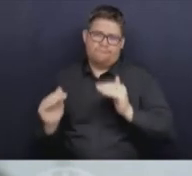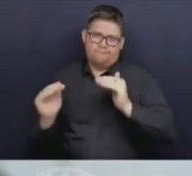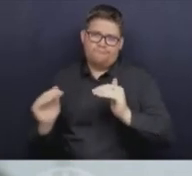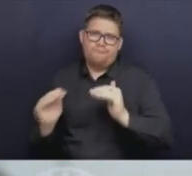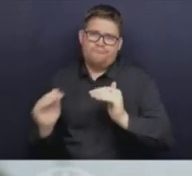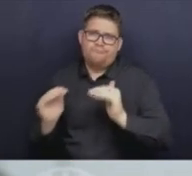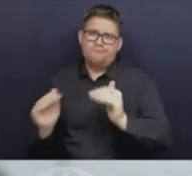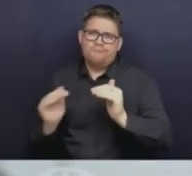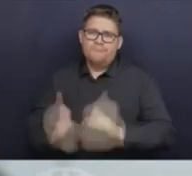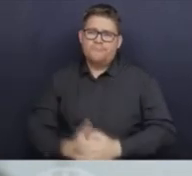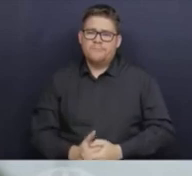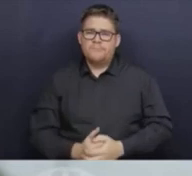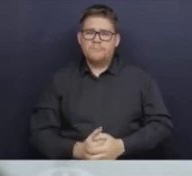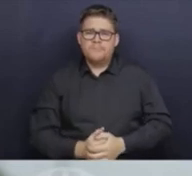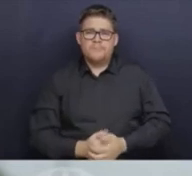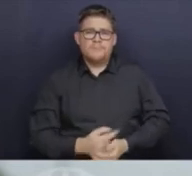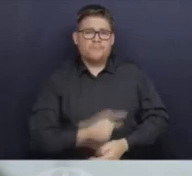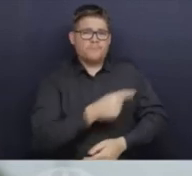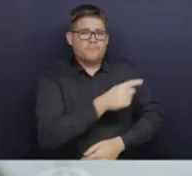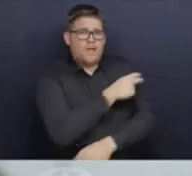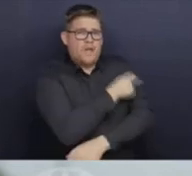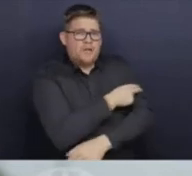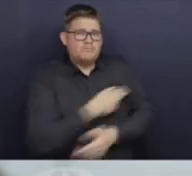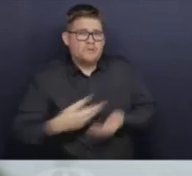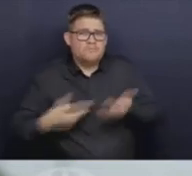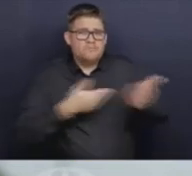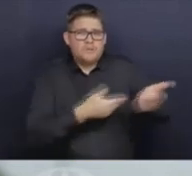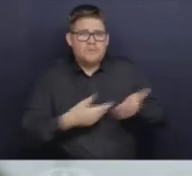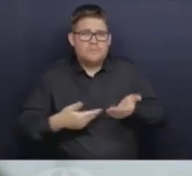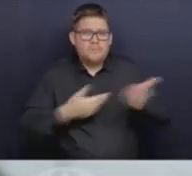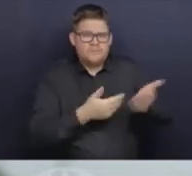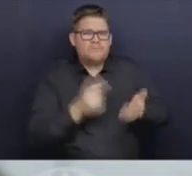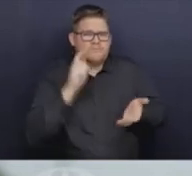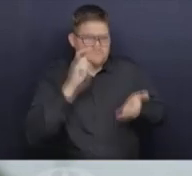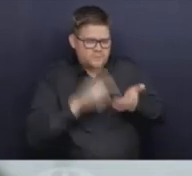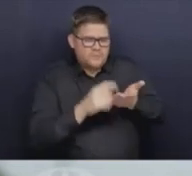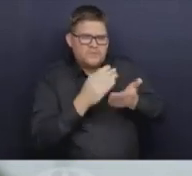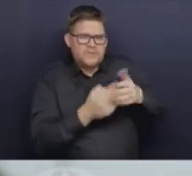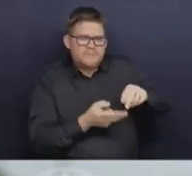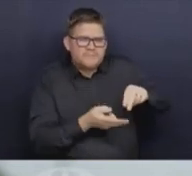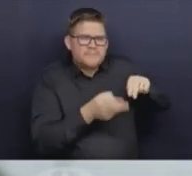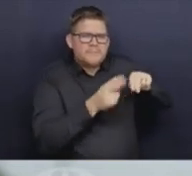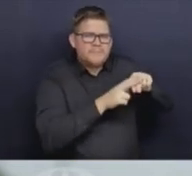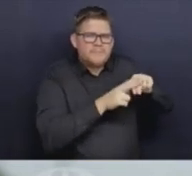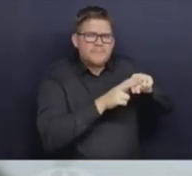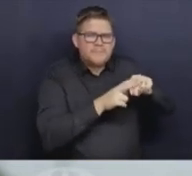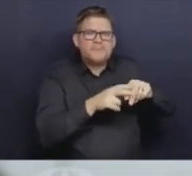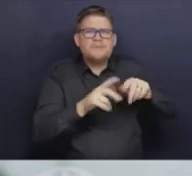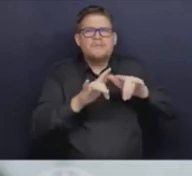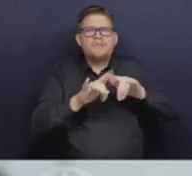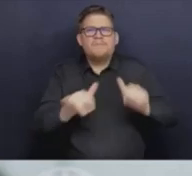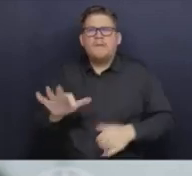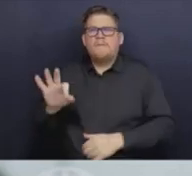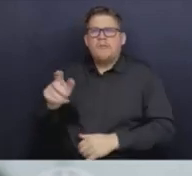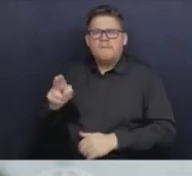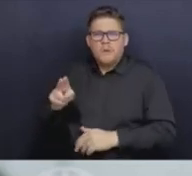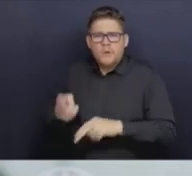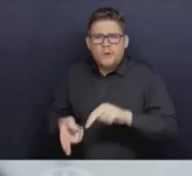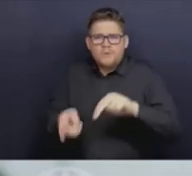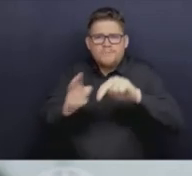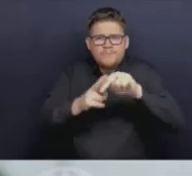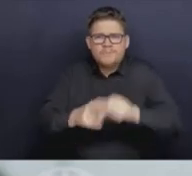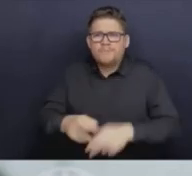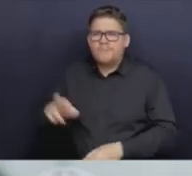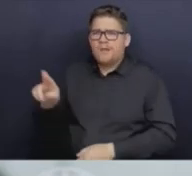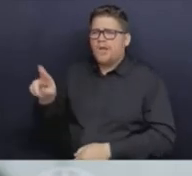increased a bit at the same time that we were seeing hospitalizations for influenza and RSV increase in December, but are now slowly